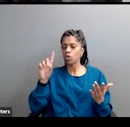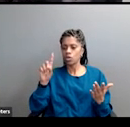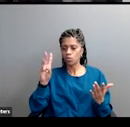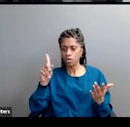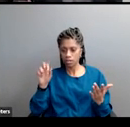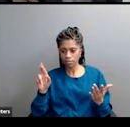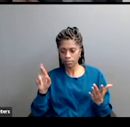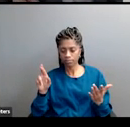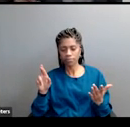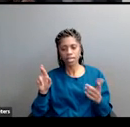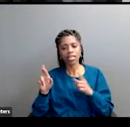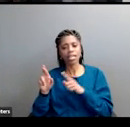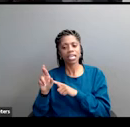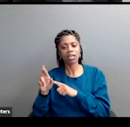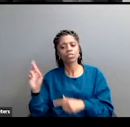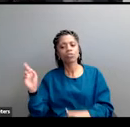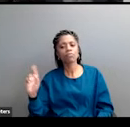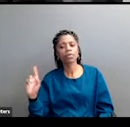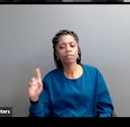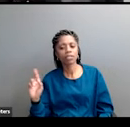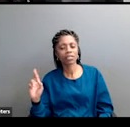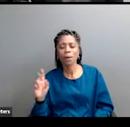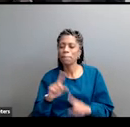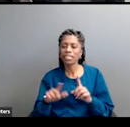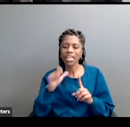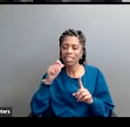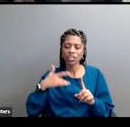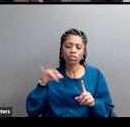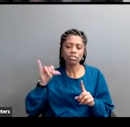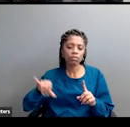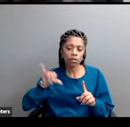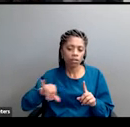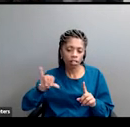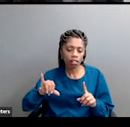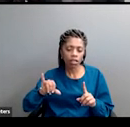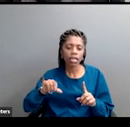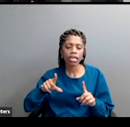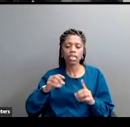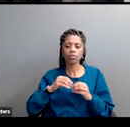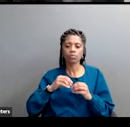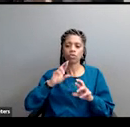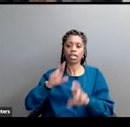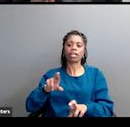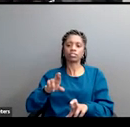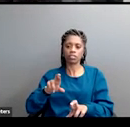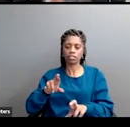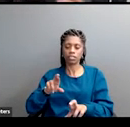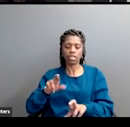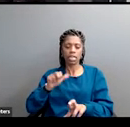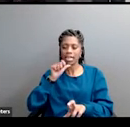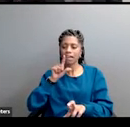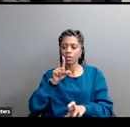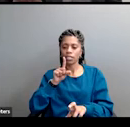republican candidate but he wasn't a typical republican he was more reactionary than conservative and here's the